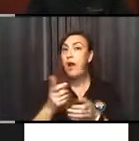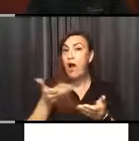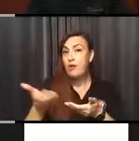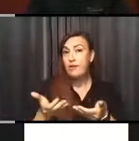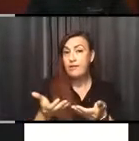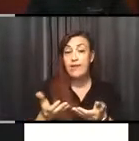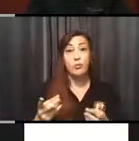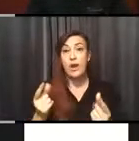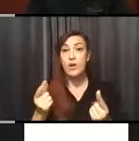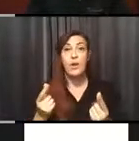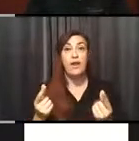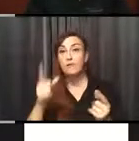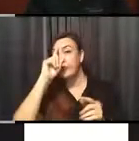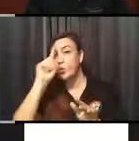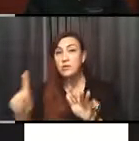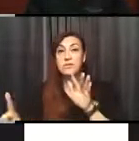of course, the